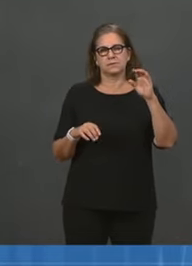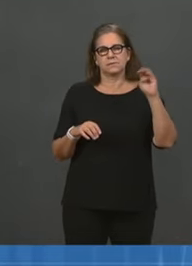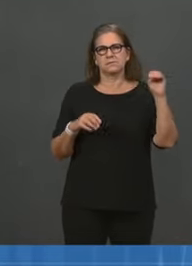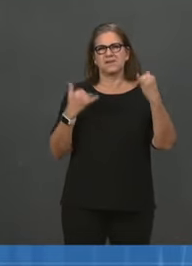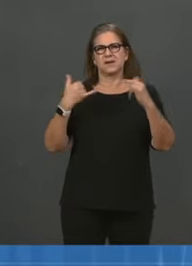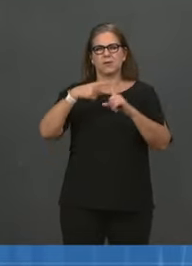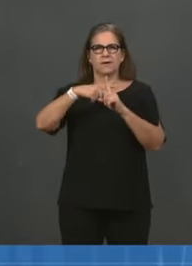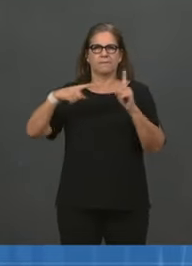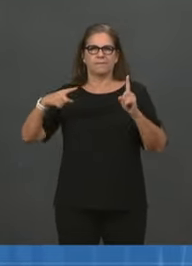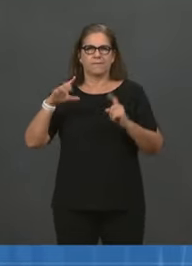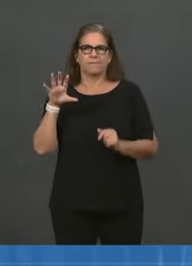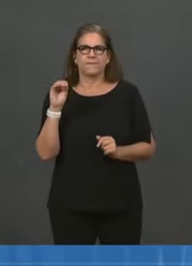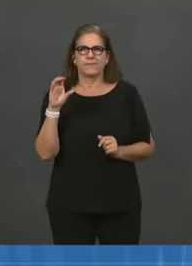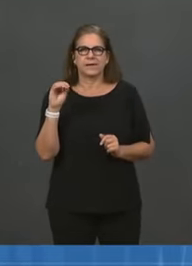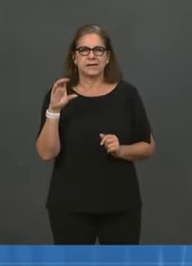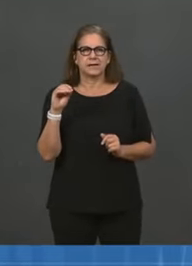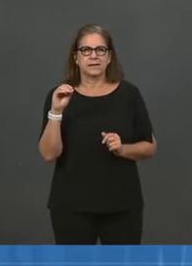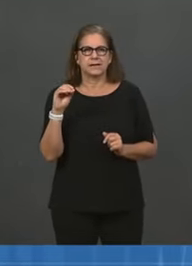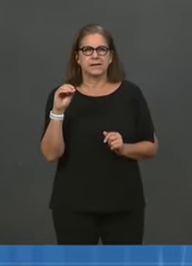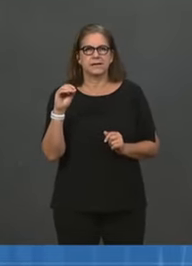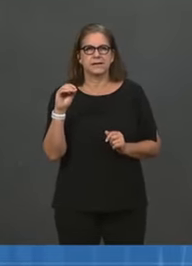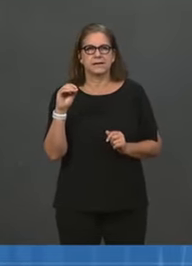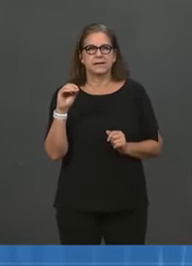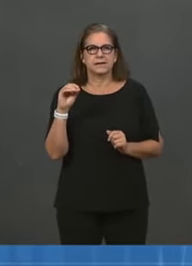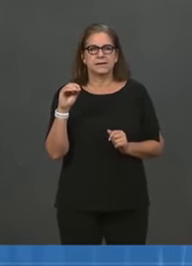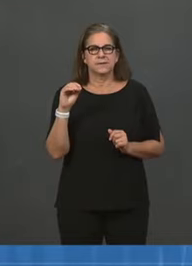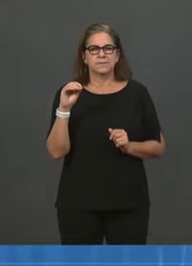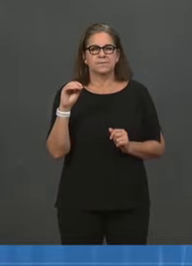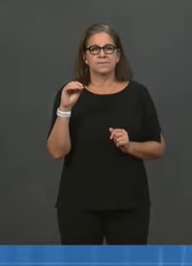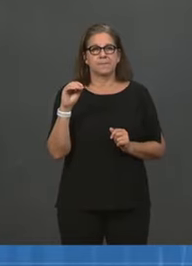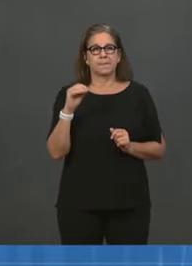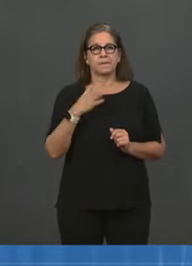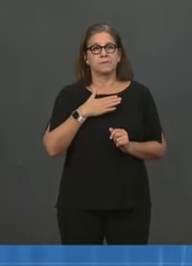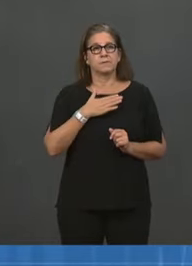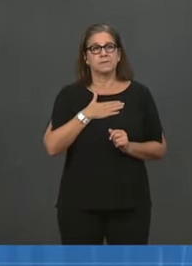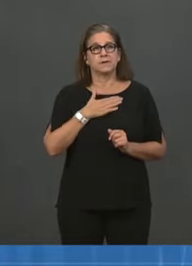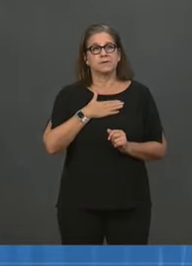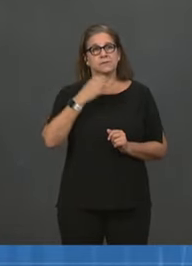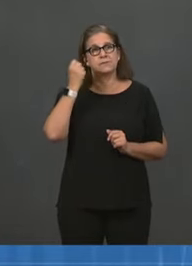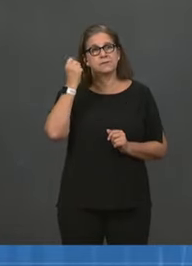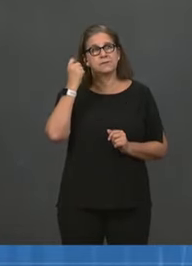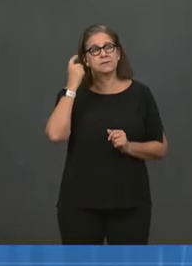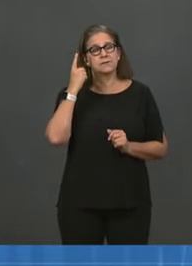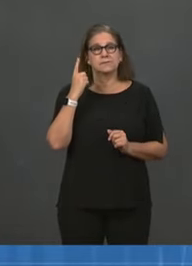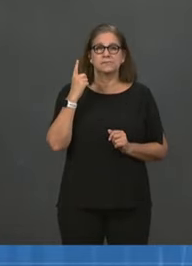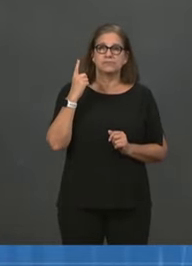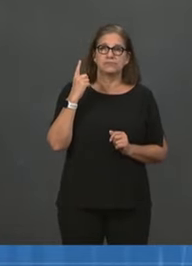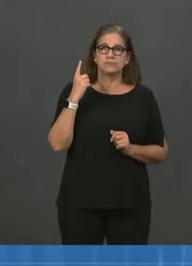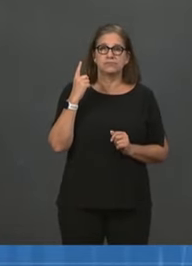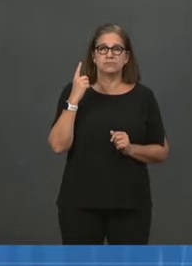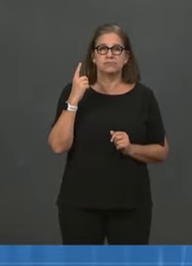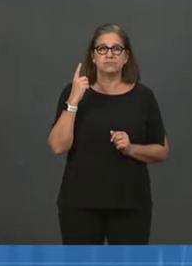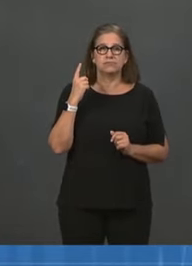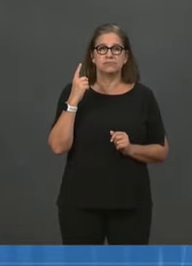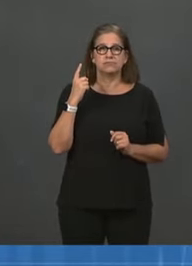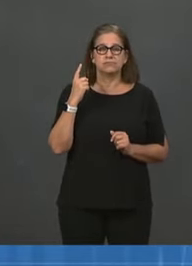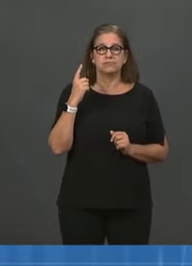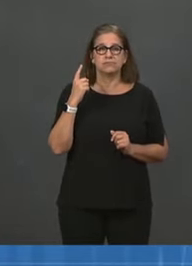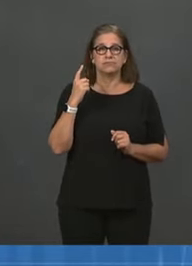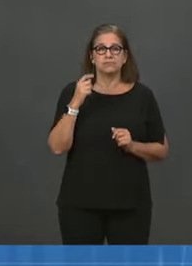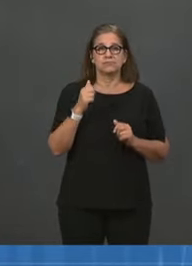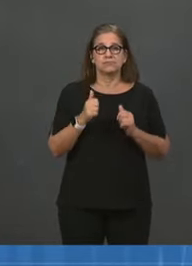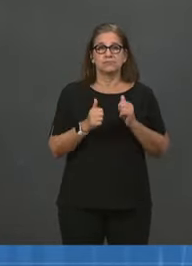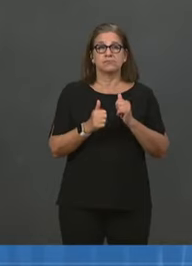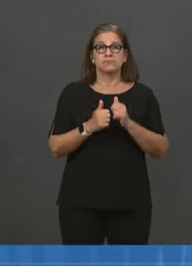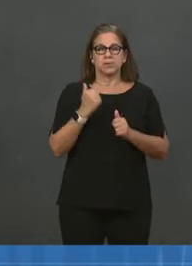preference. My understanding is that most people will have done largely well with the initial vaccine that they got and may express a